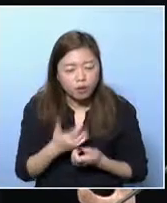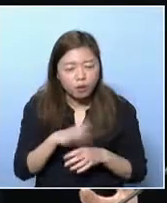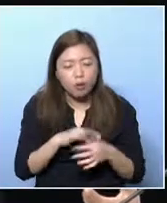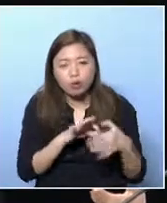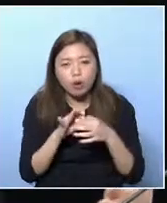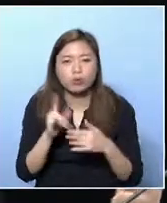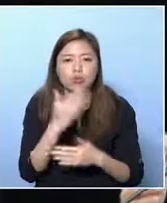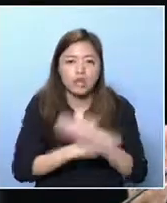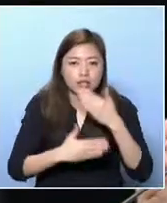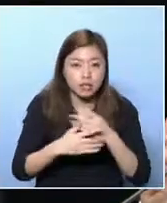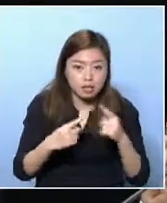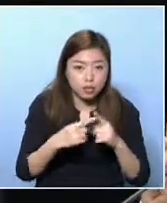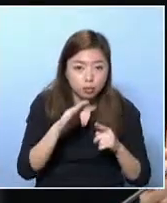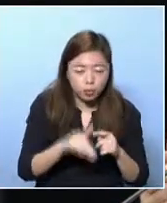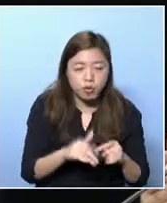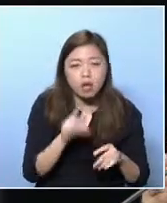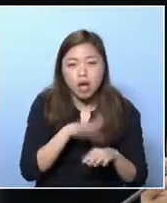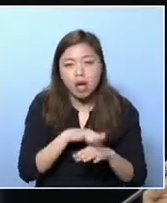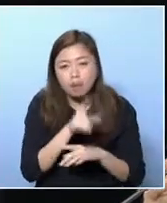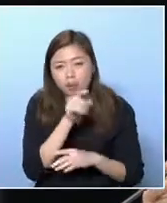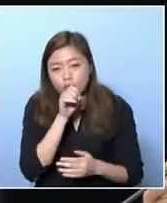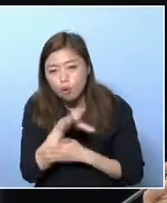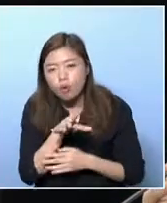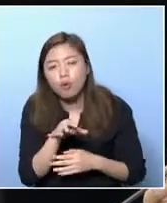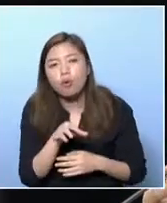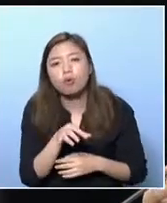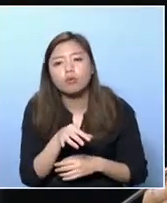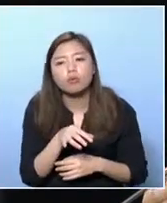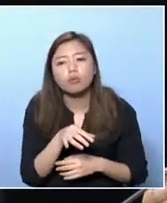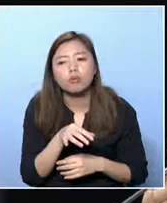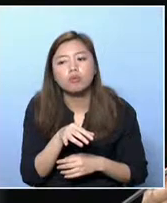There will be an RPP on the disabled.